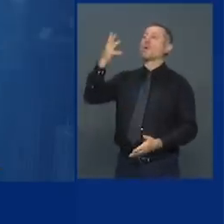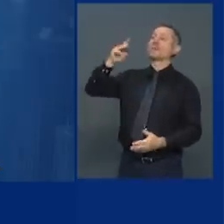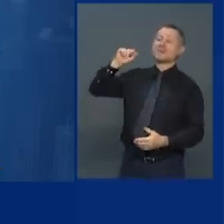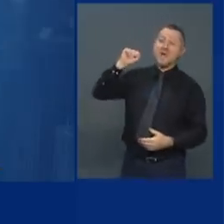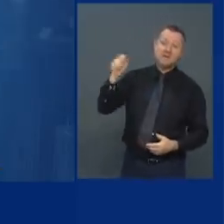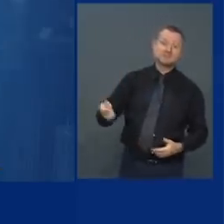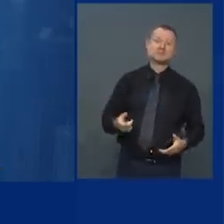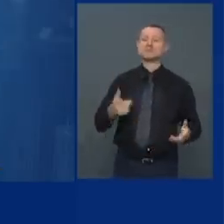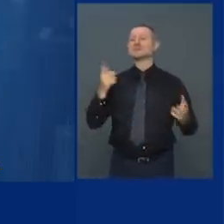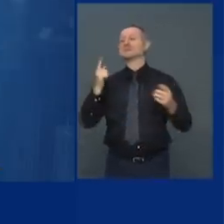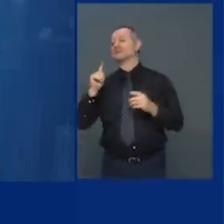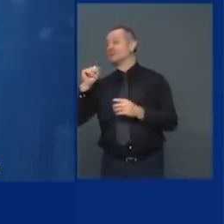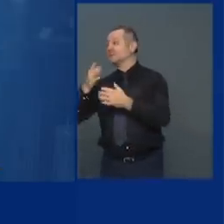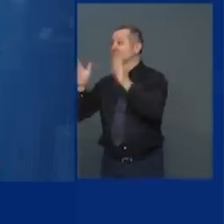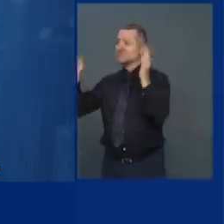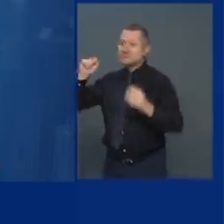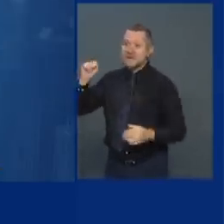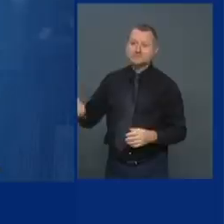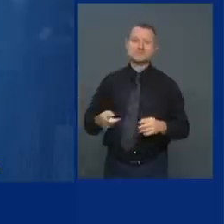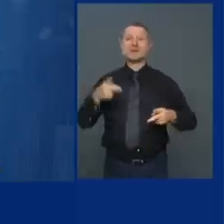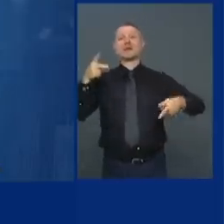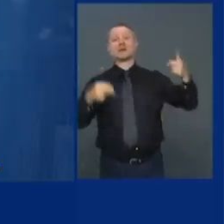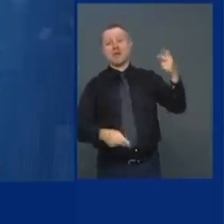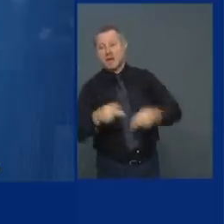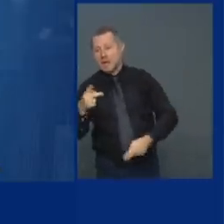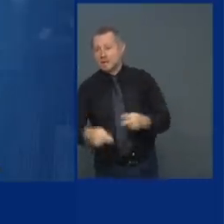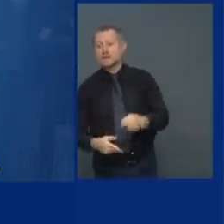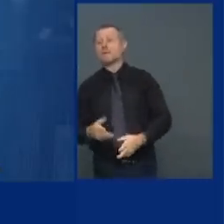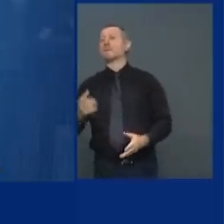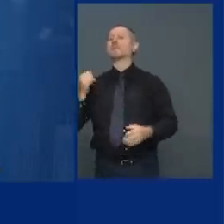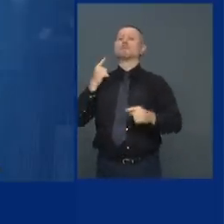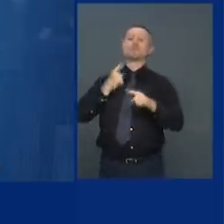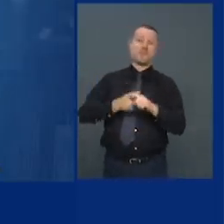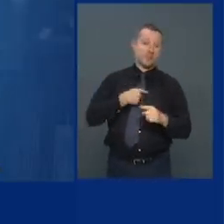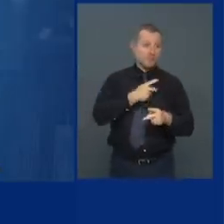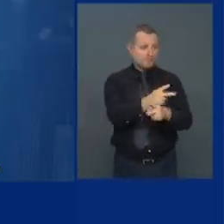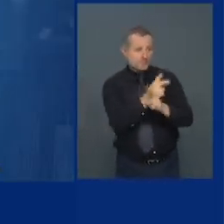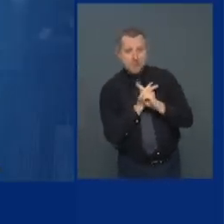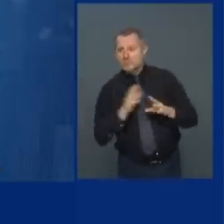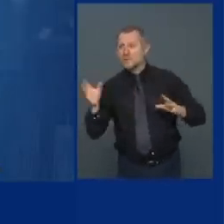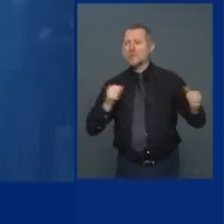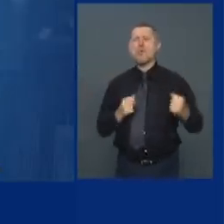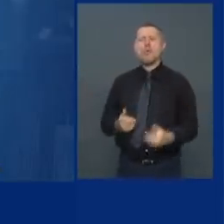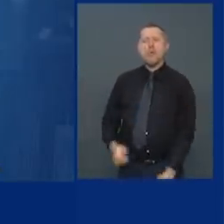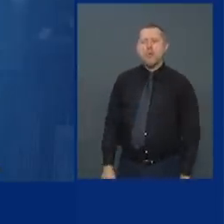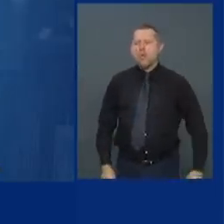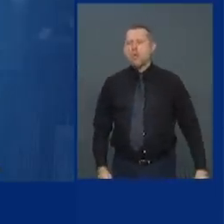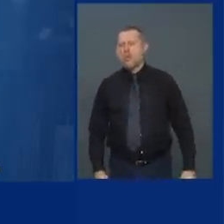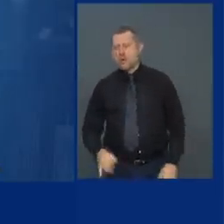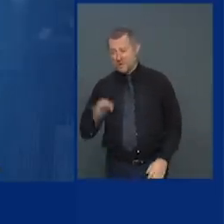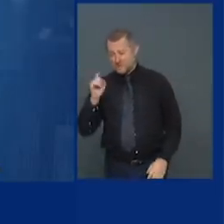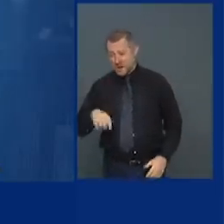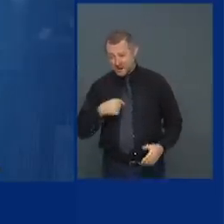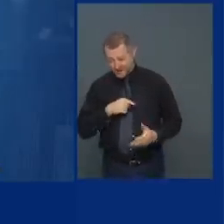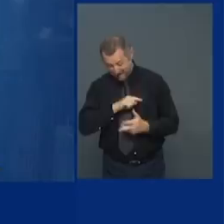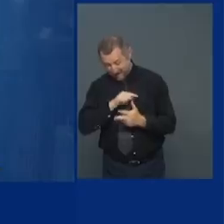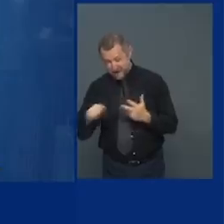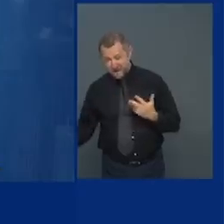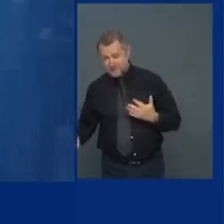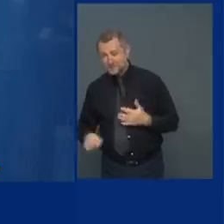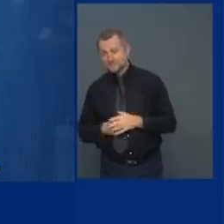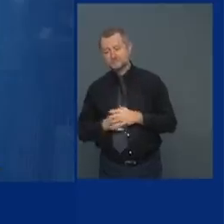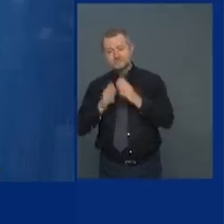and borrowing if we did that you're looking at a bad spell